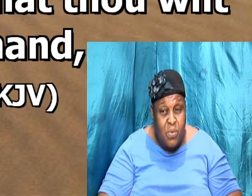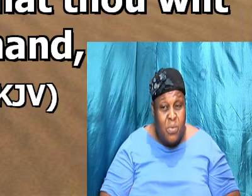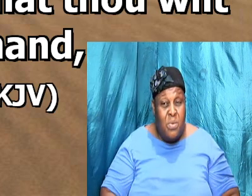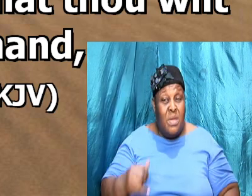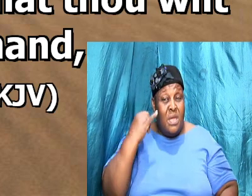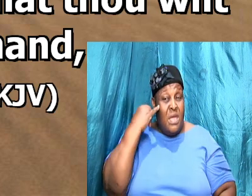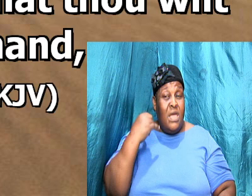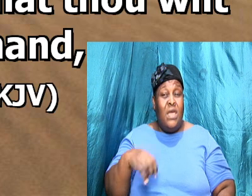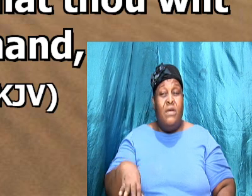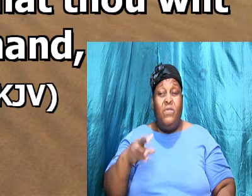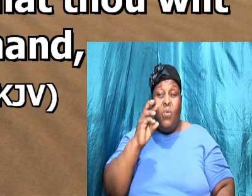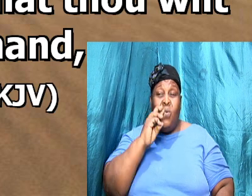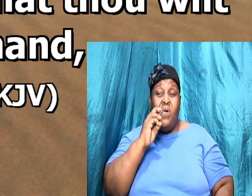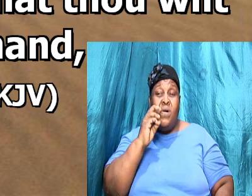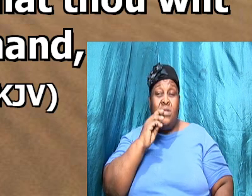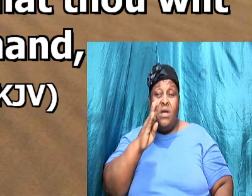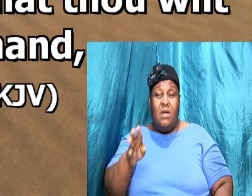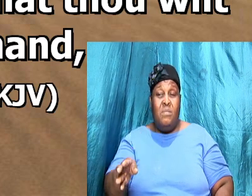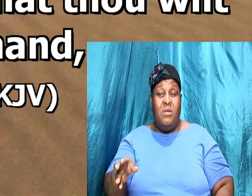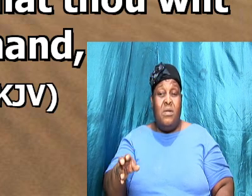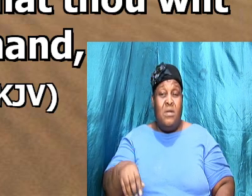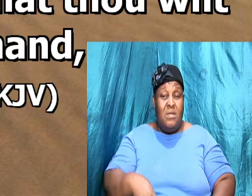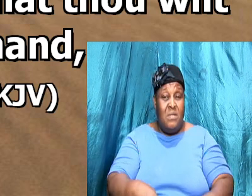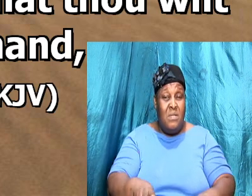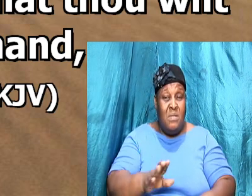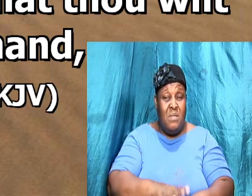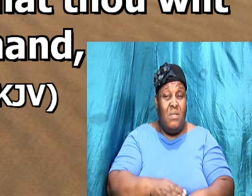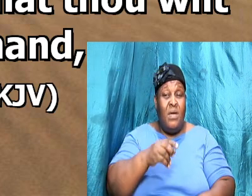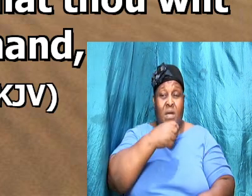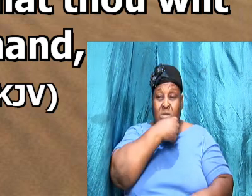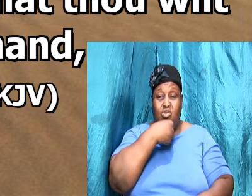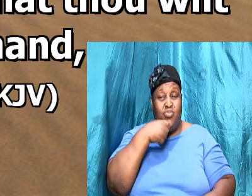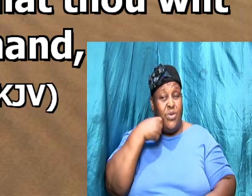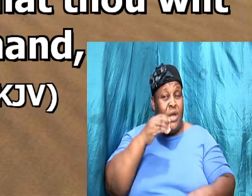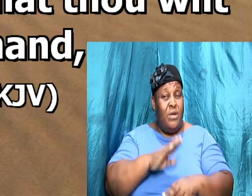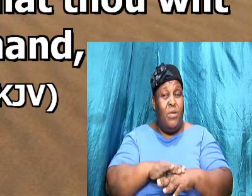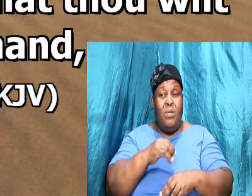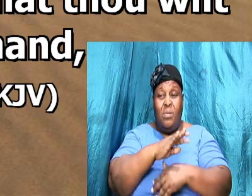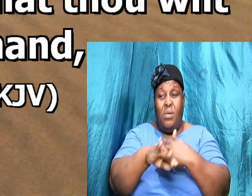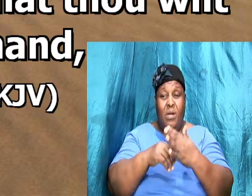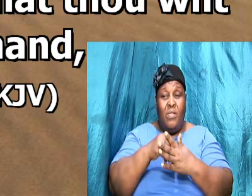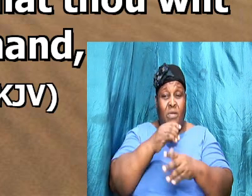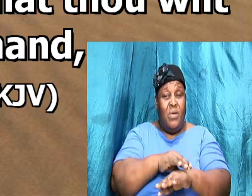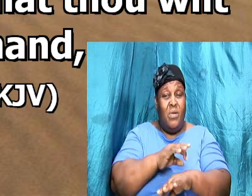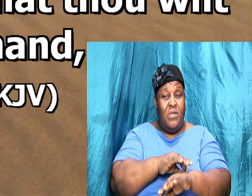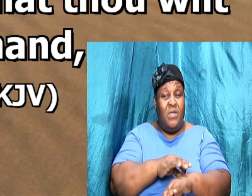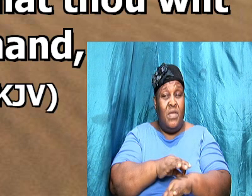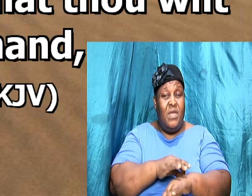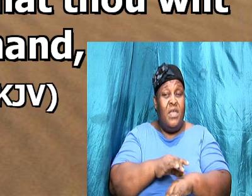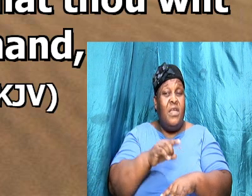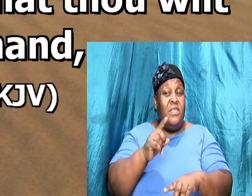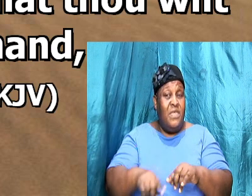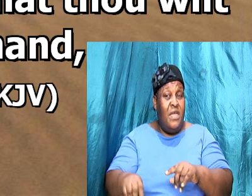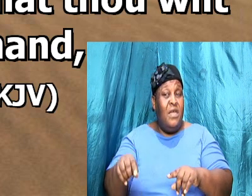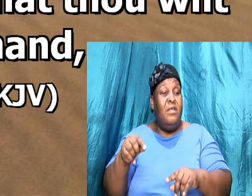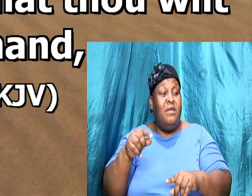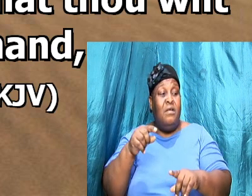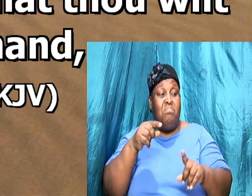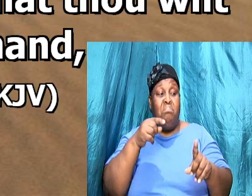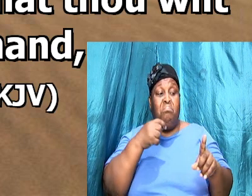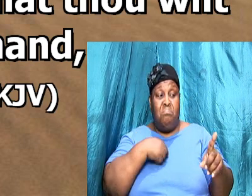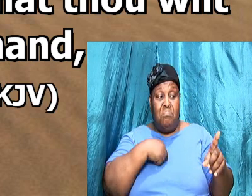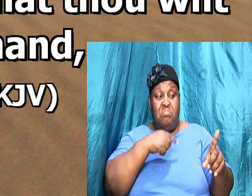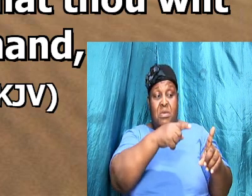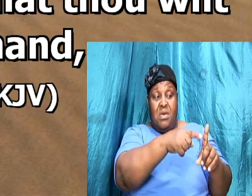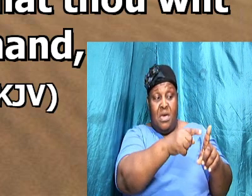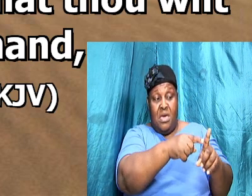and it be dry upon all the earth beside then shall I know that thou will save